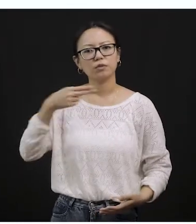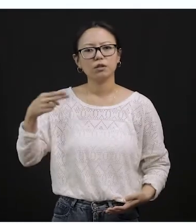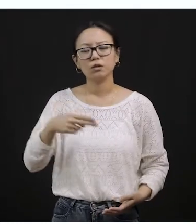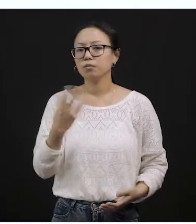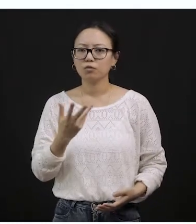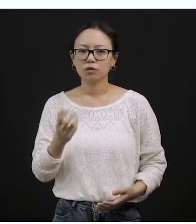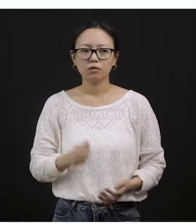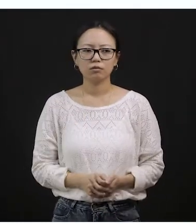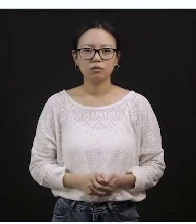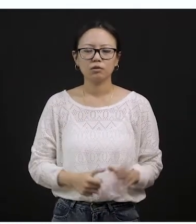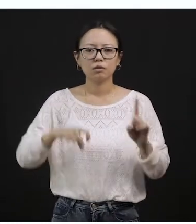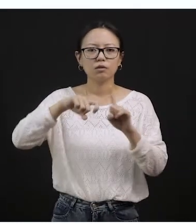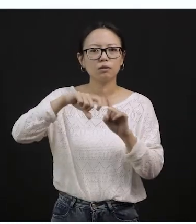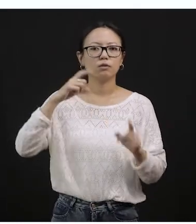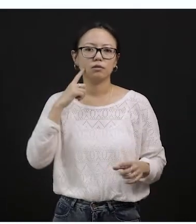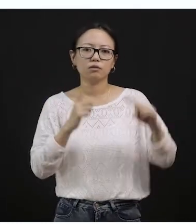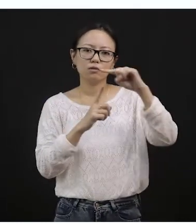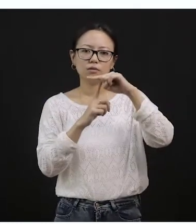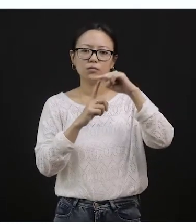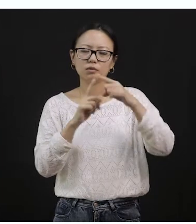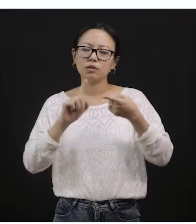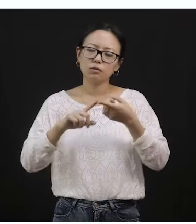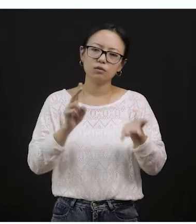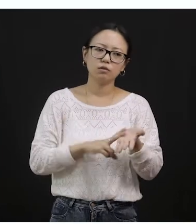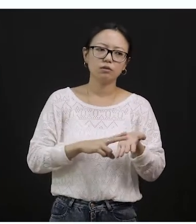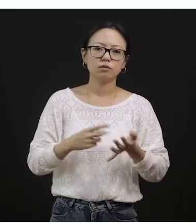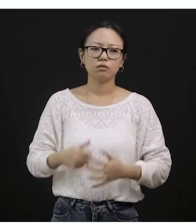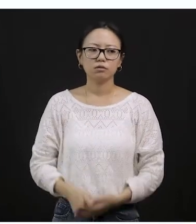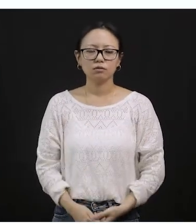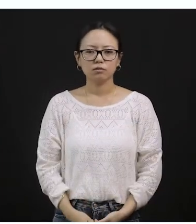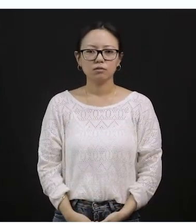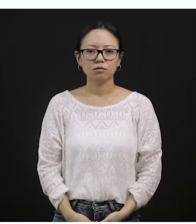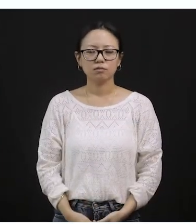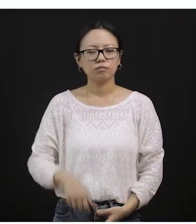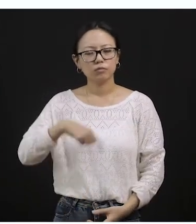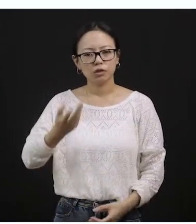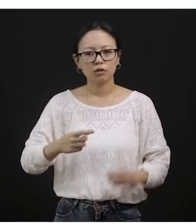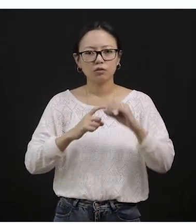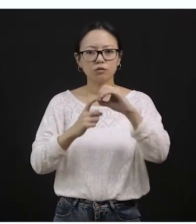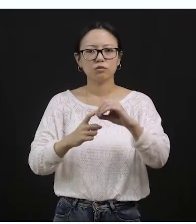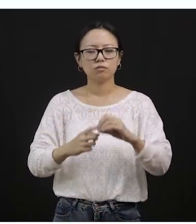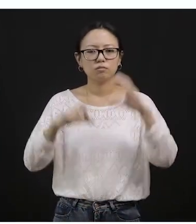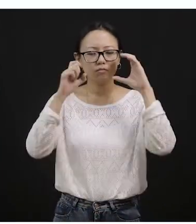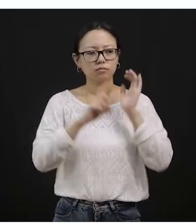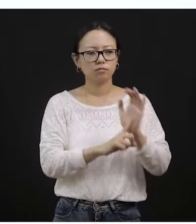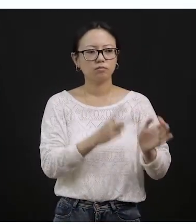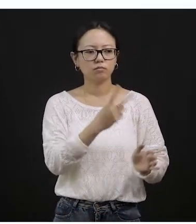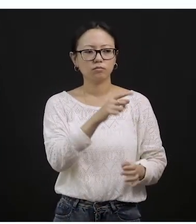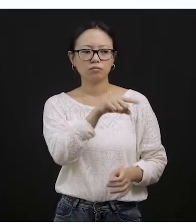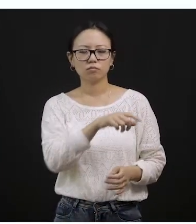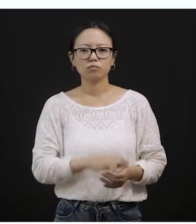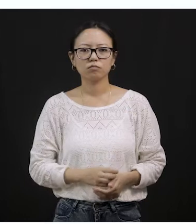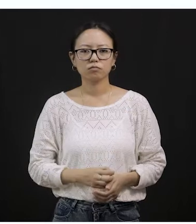right? K-I-T-T-E-N, kitten. Okay, next question. This is a piglet. Everybody